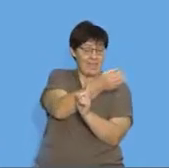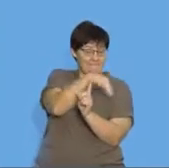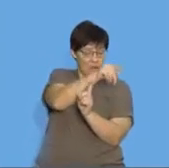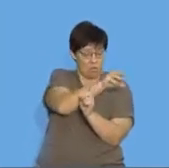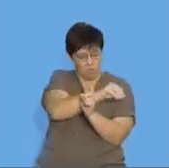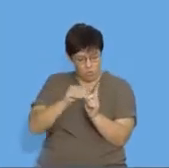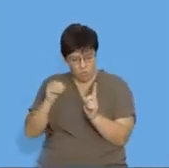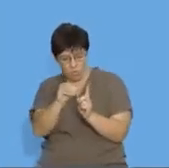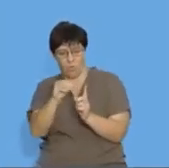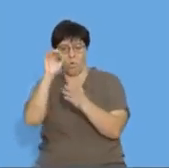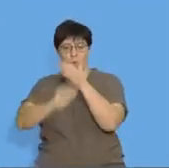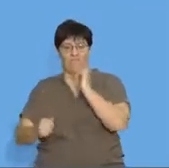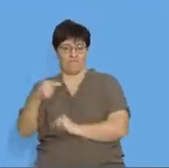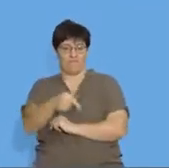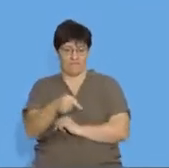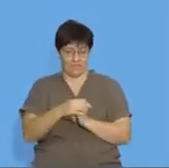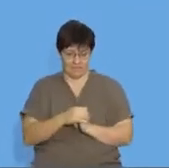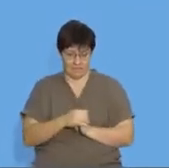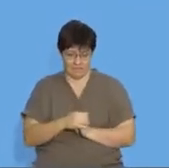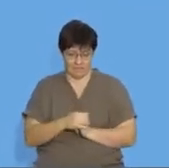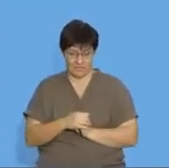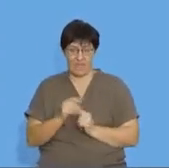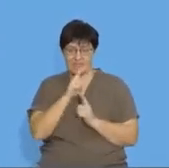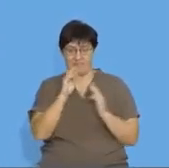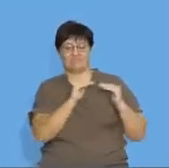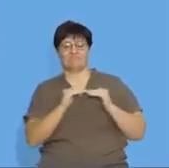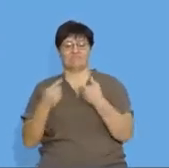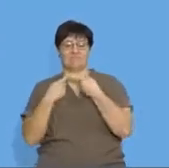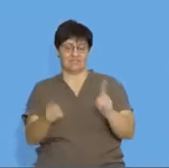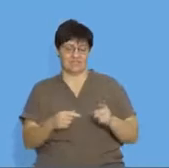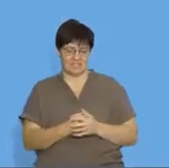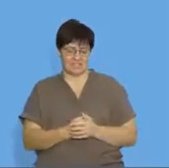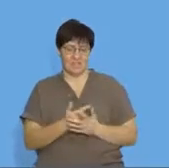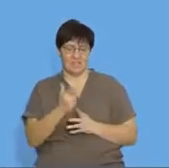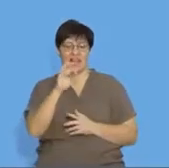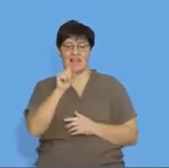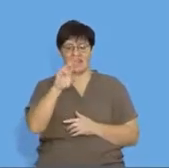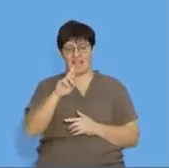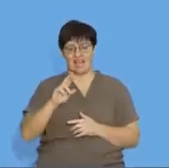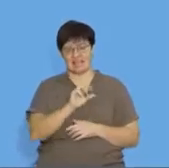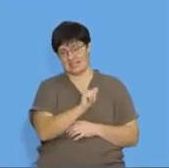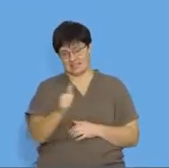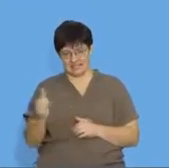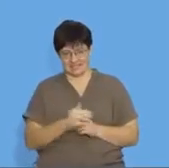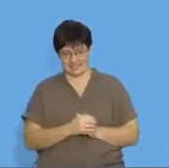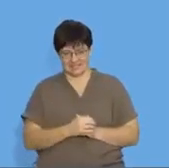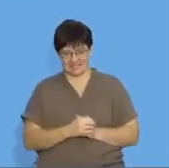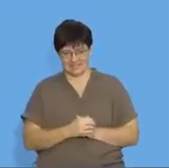it. That is the common difference of a linear sequence.